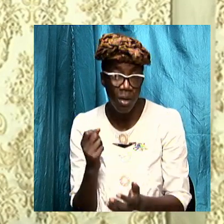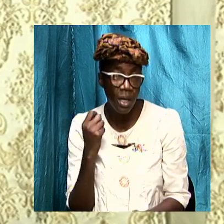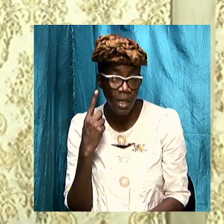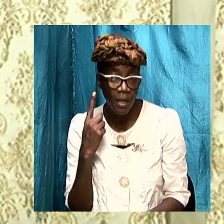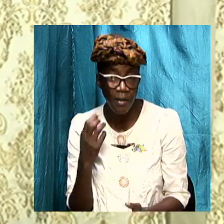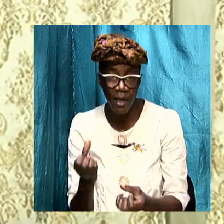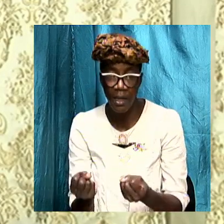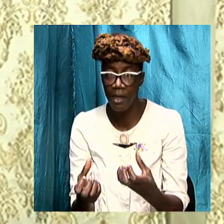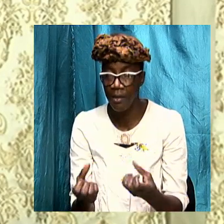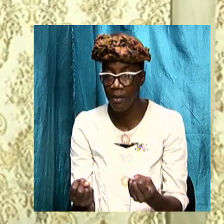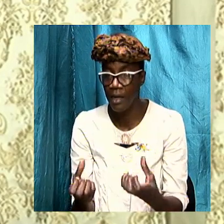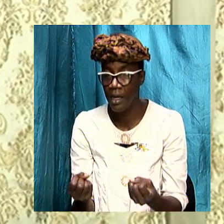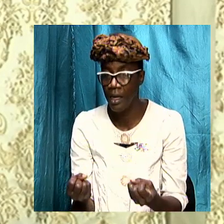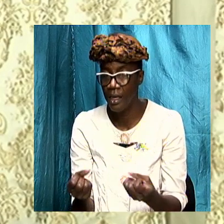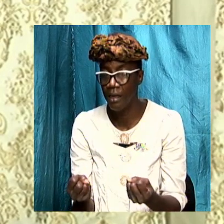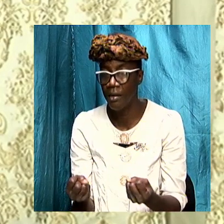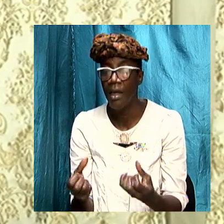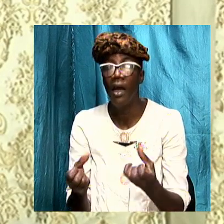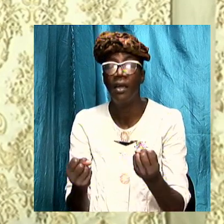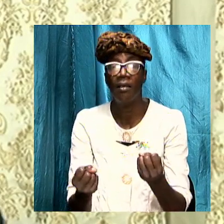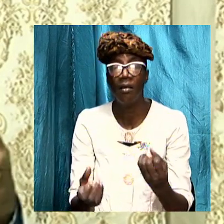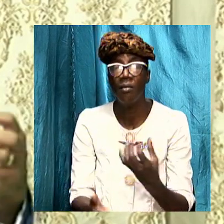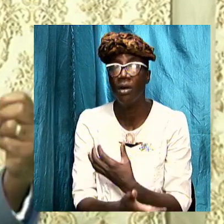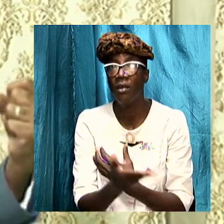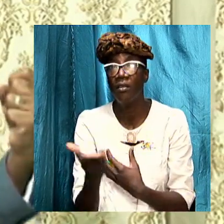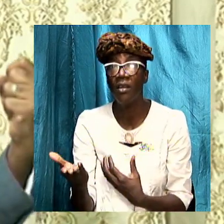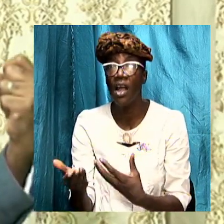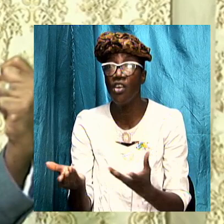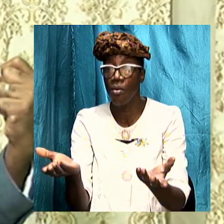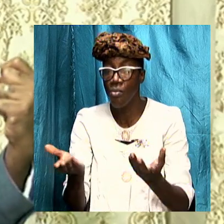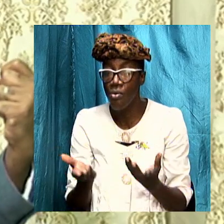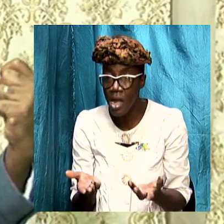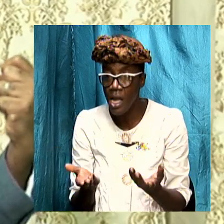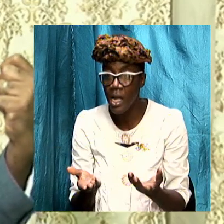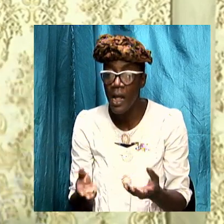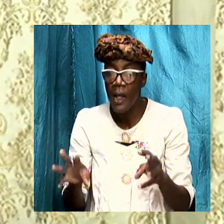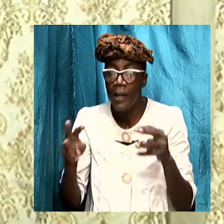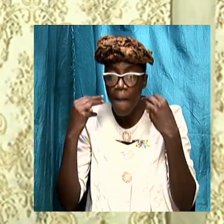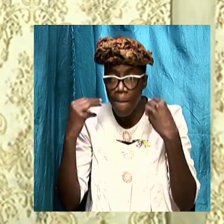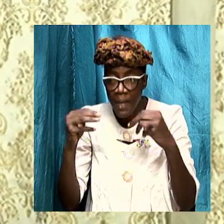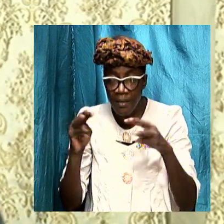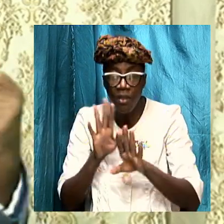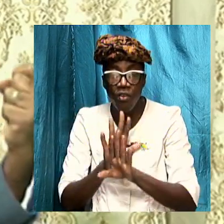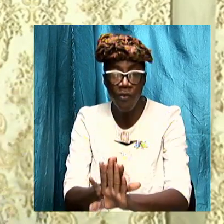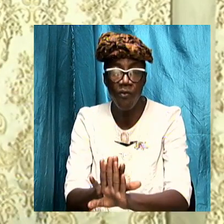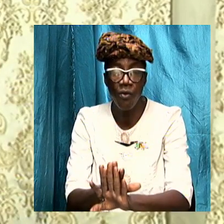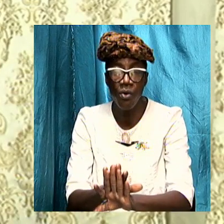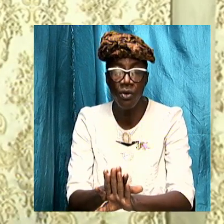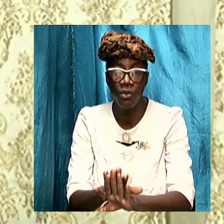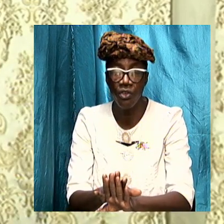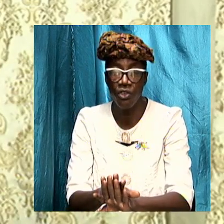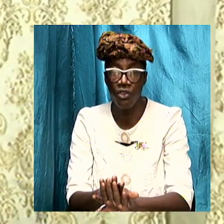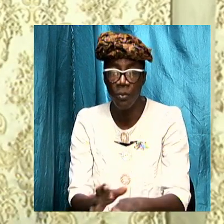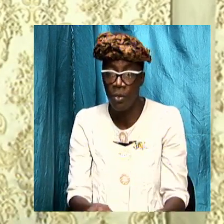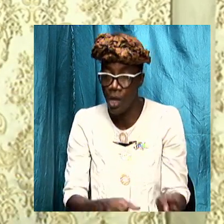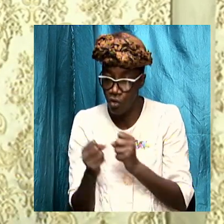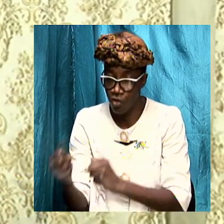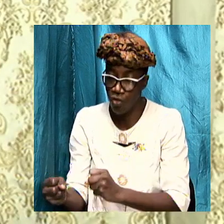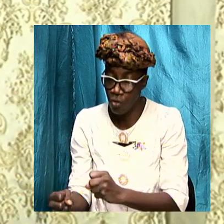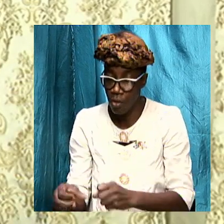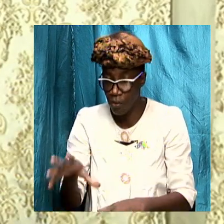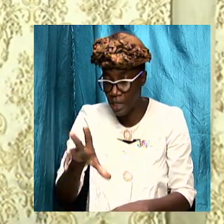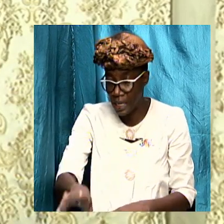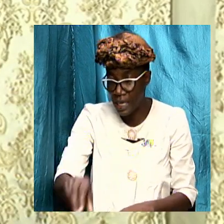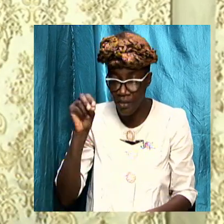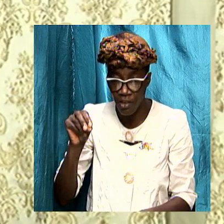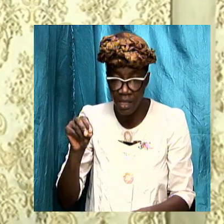signs and the symbols that are there are there to bring across the message with force and vigor so that we catch it